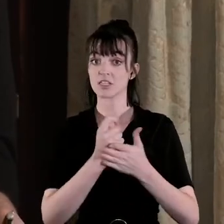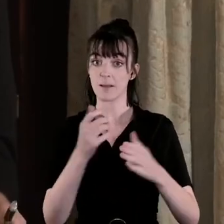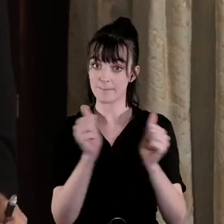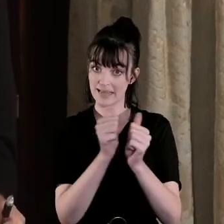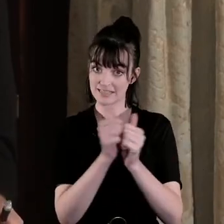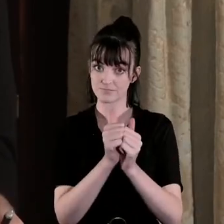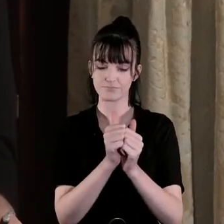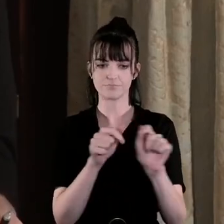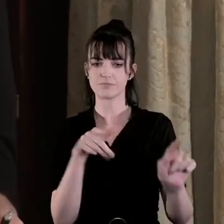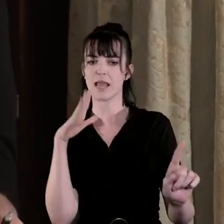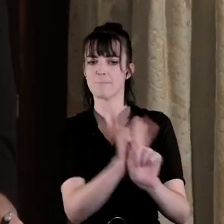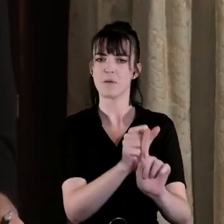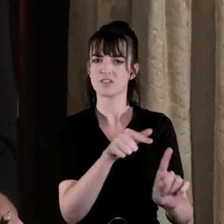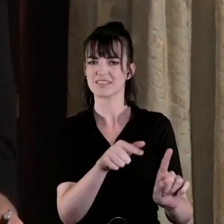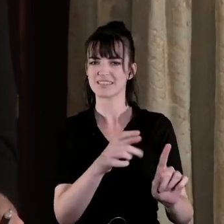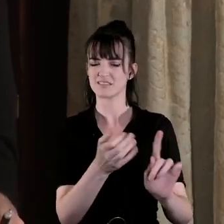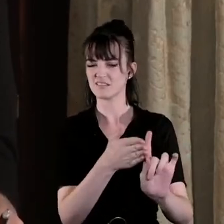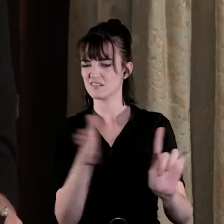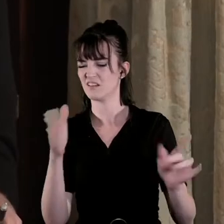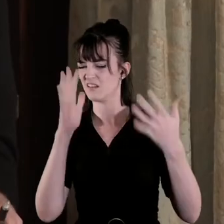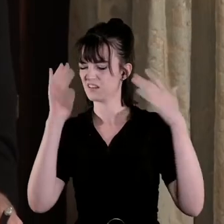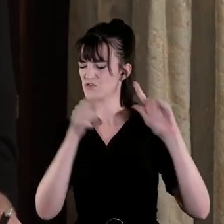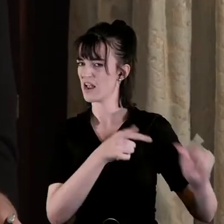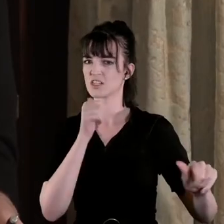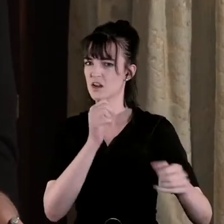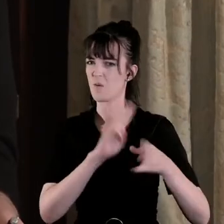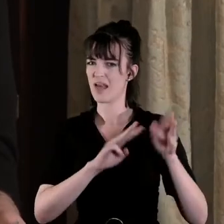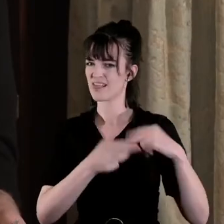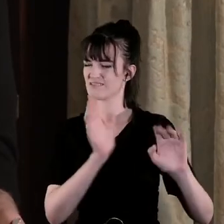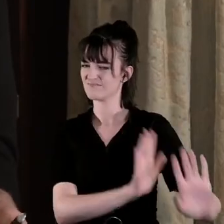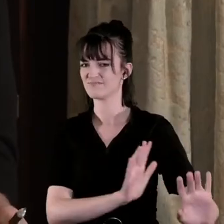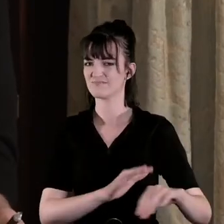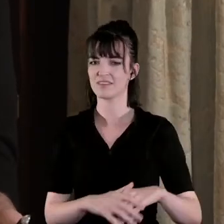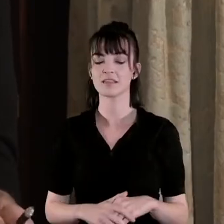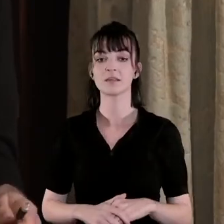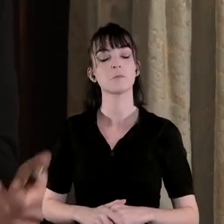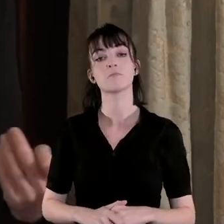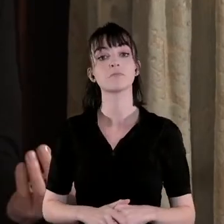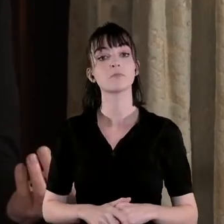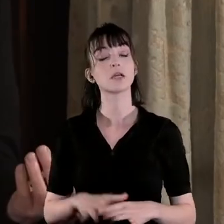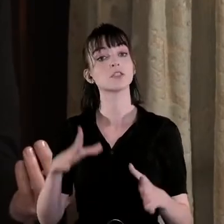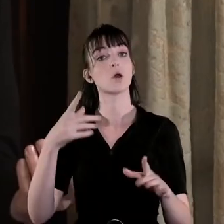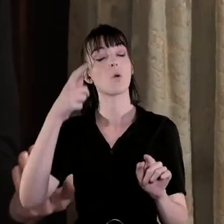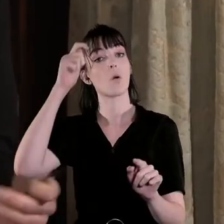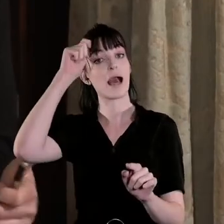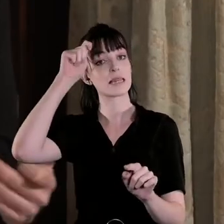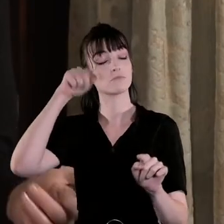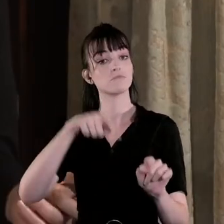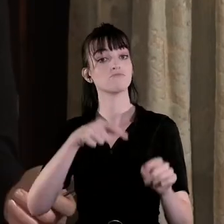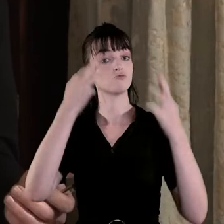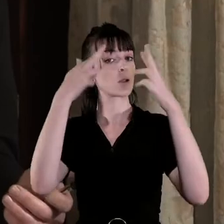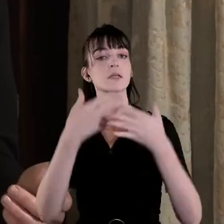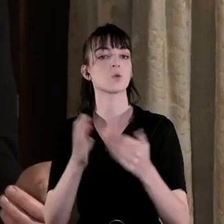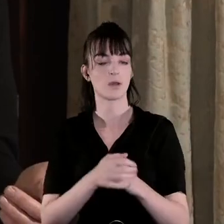a distraction and unwelcome to many Republicans at the time so I think this represents a really